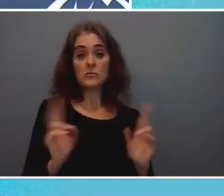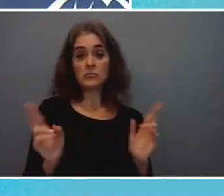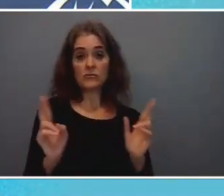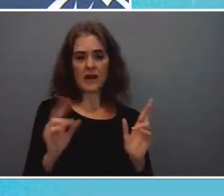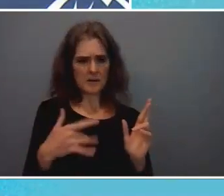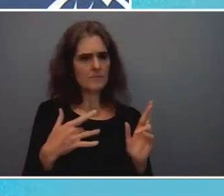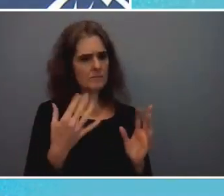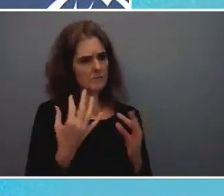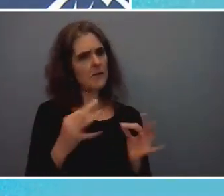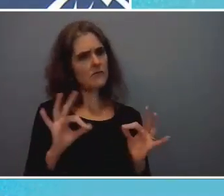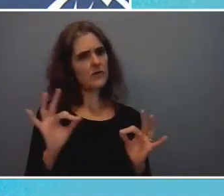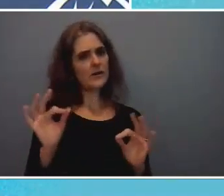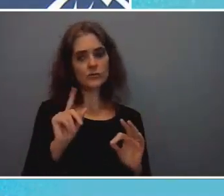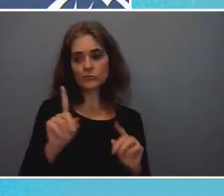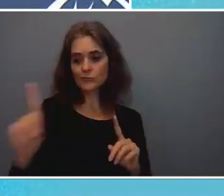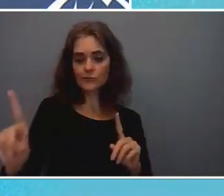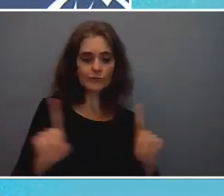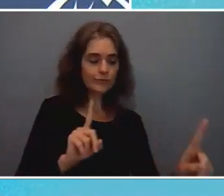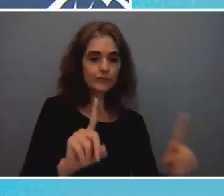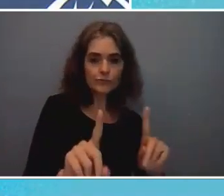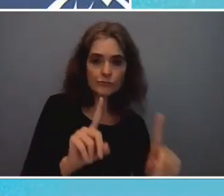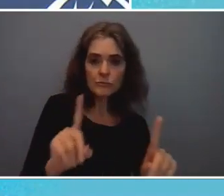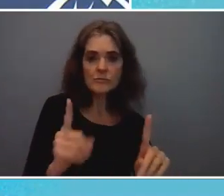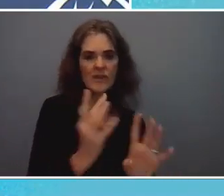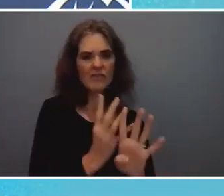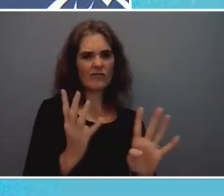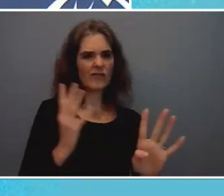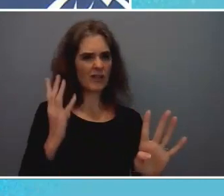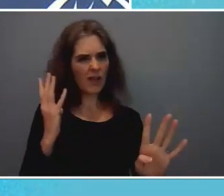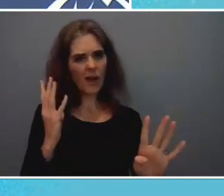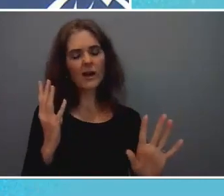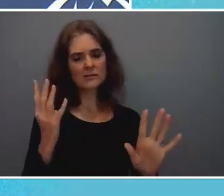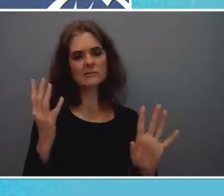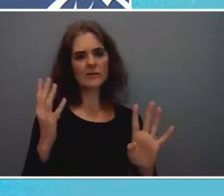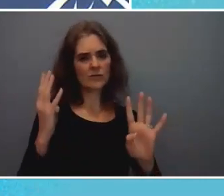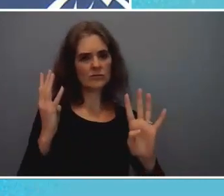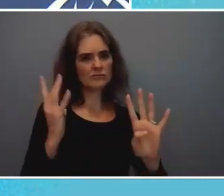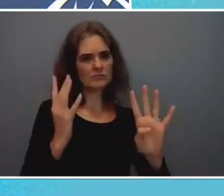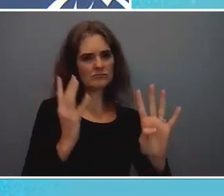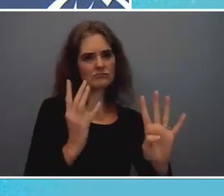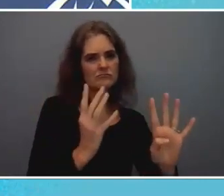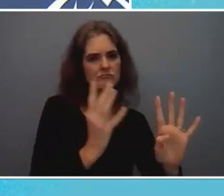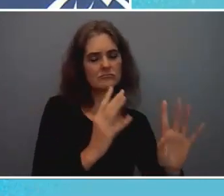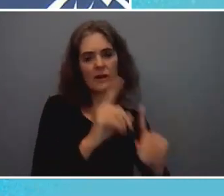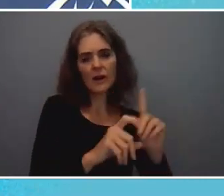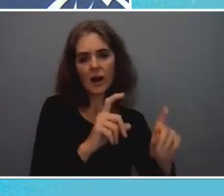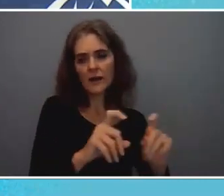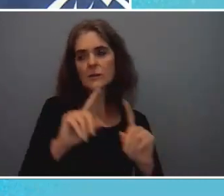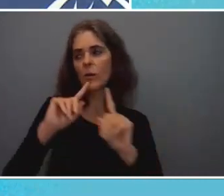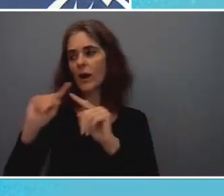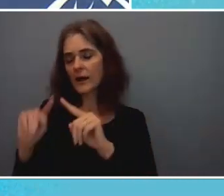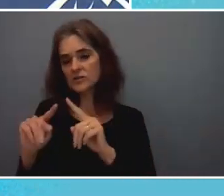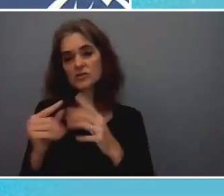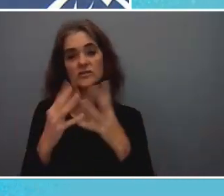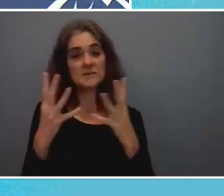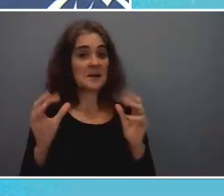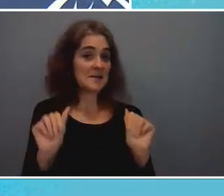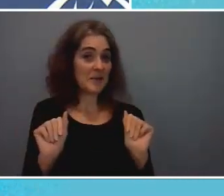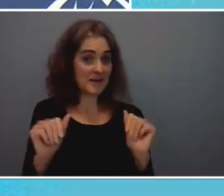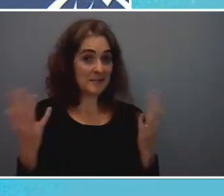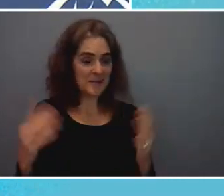move to one of the speakers form a line and we'll get to as many questions as we can throughout the session so my three